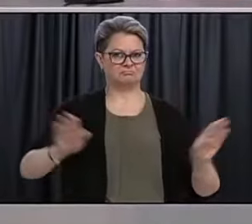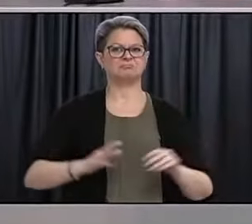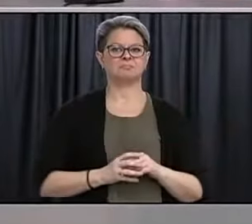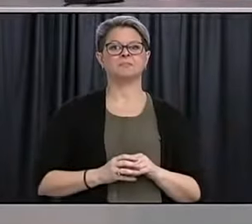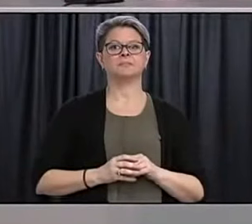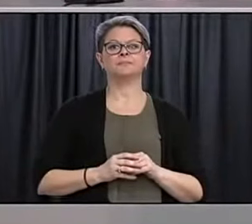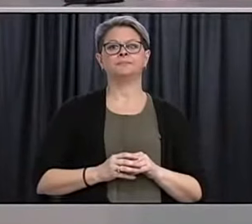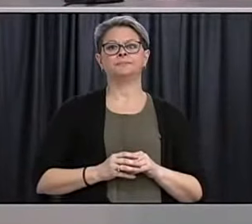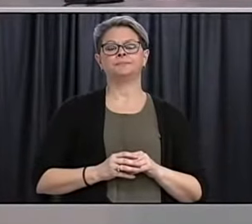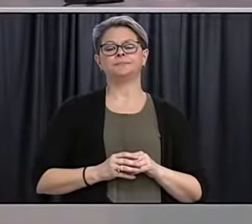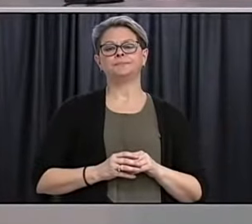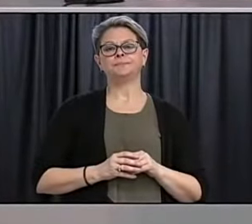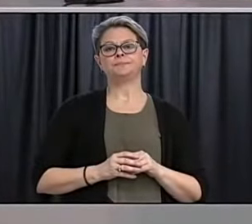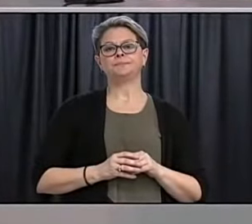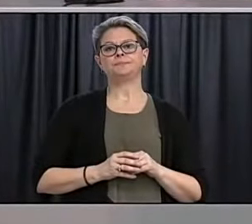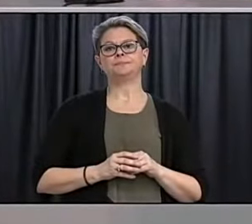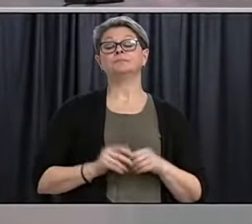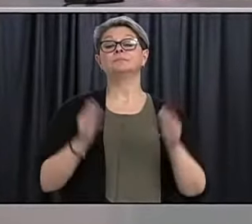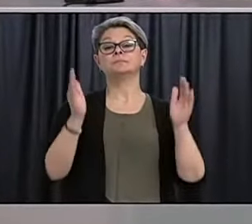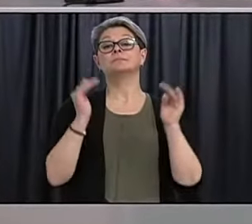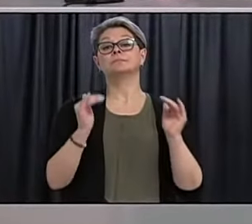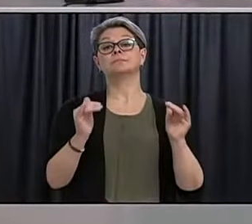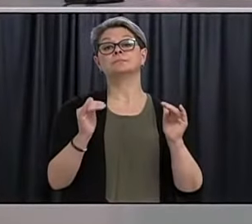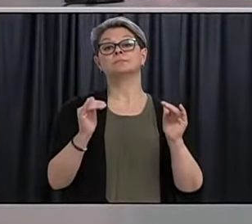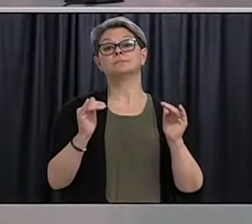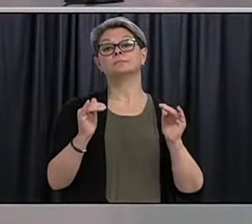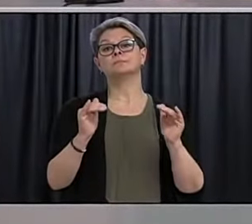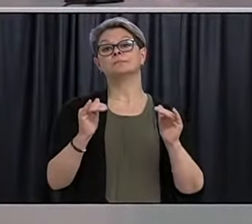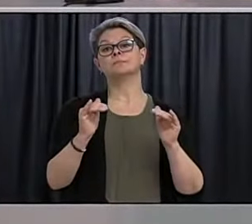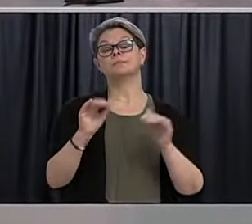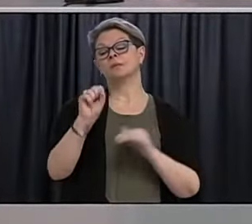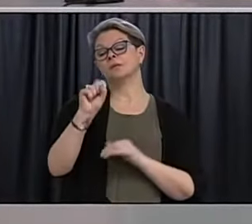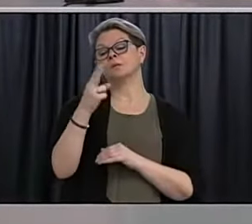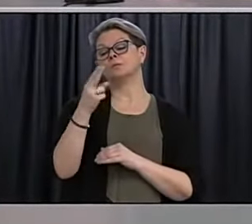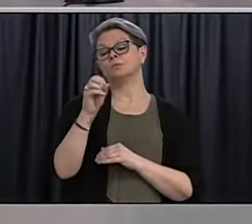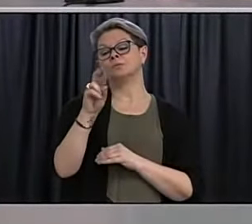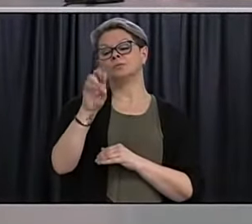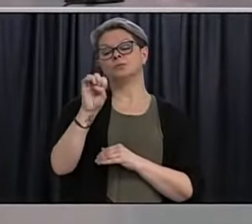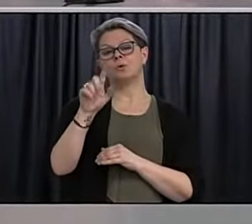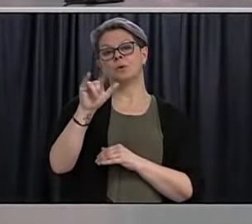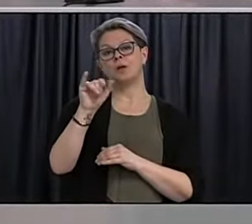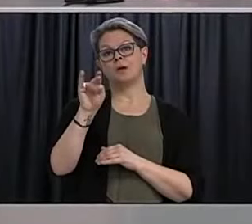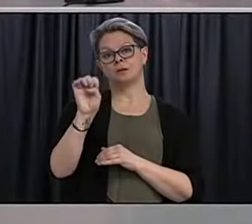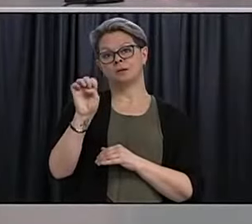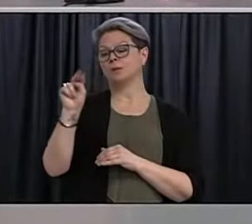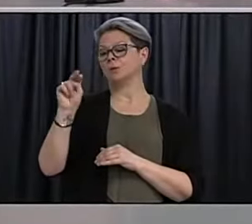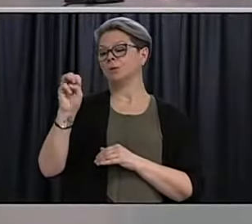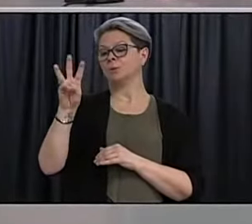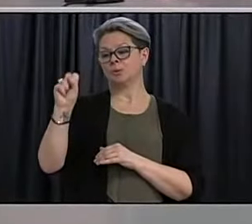Thank you. Our next questions are from Roger Bill with the Shoreline News. Please go ahead.